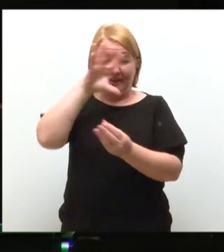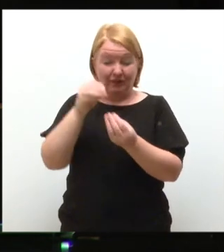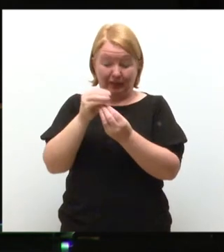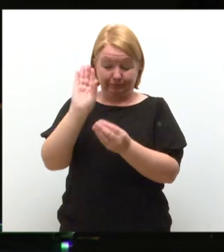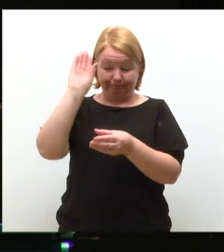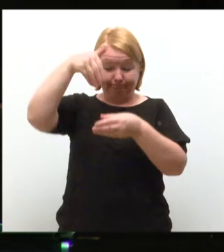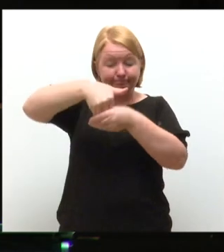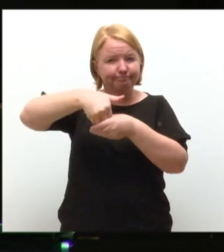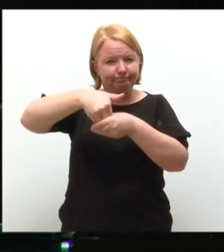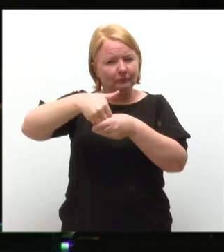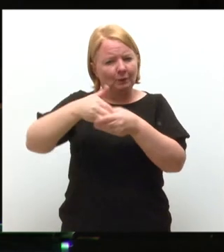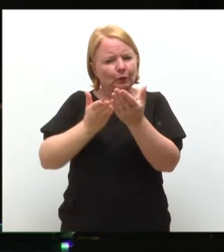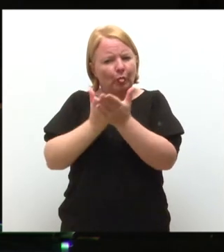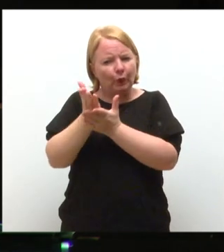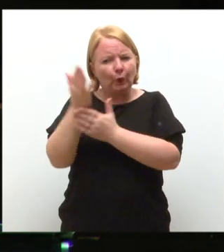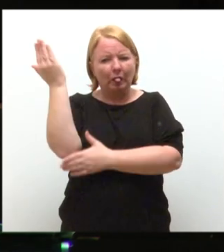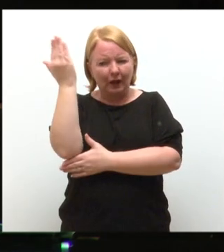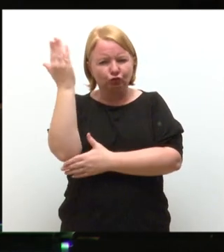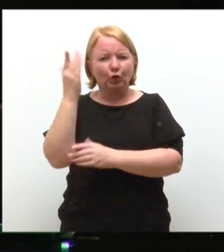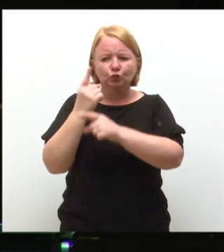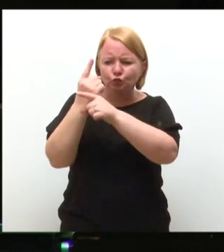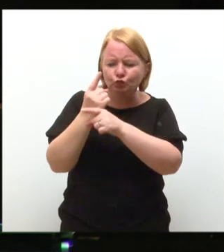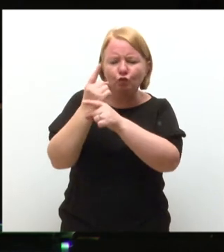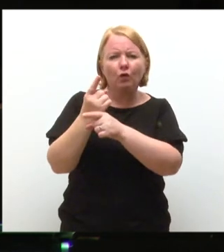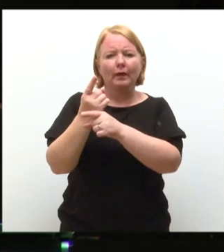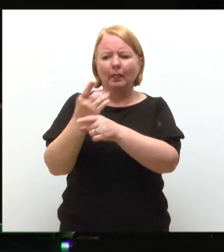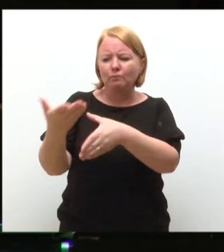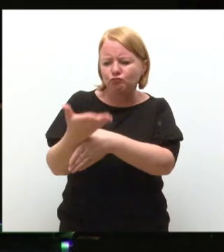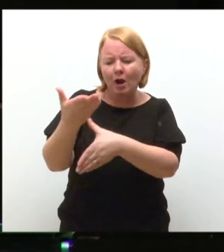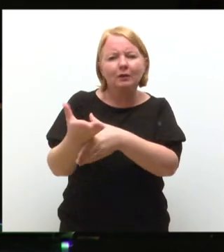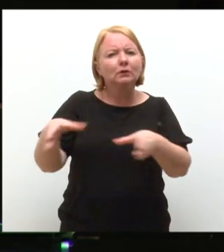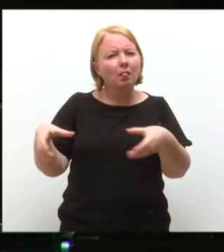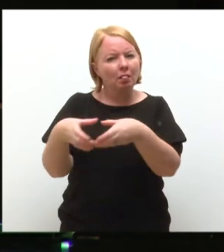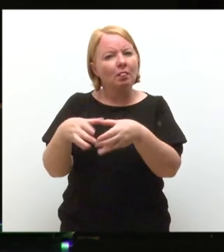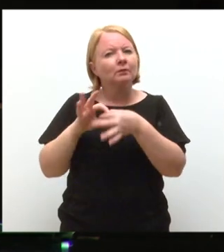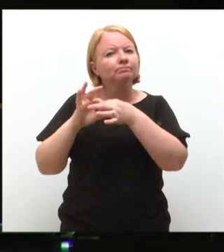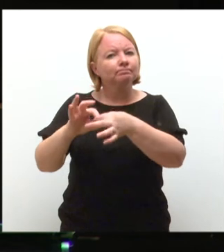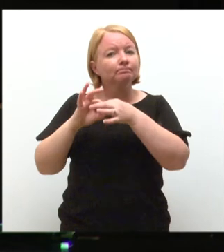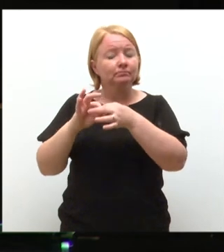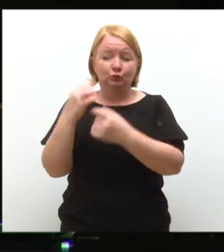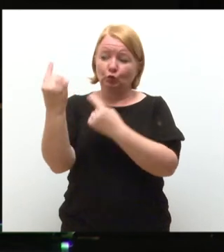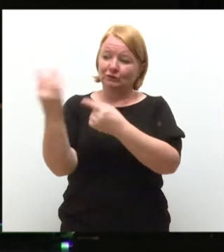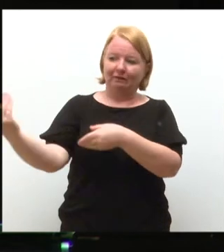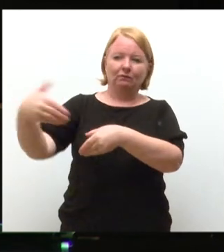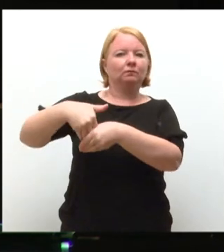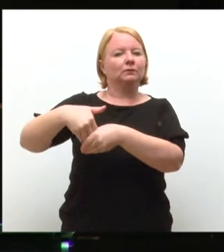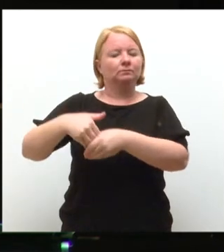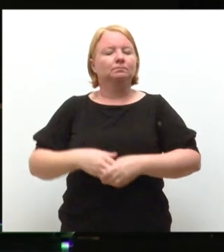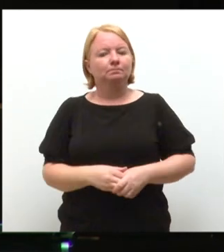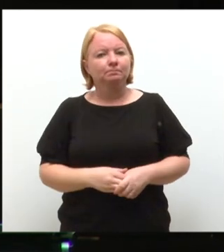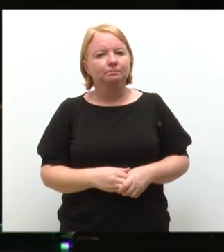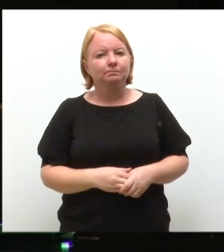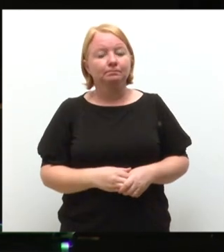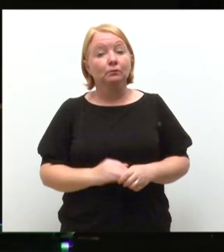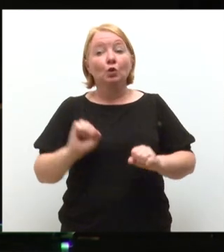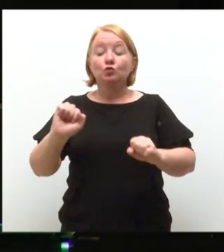and it should come through in the lectures, tutorials and practical work in which you are involved. In